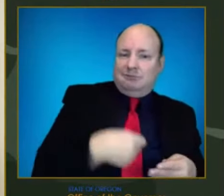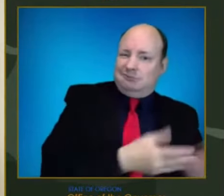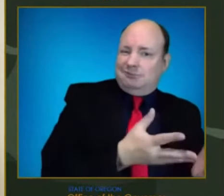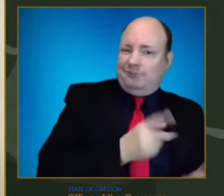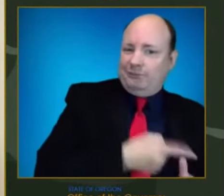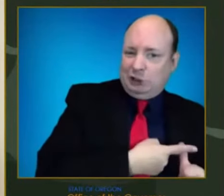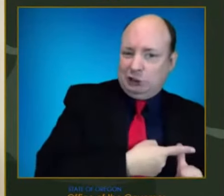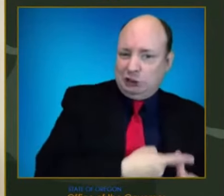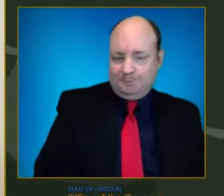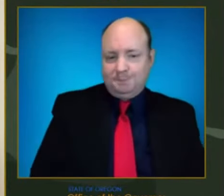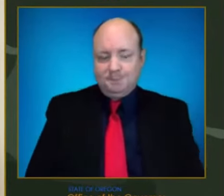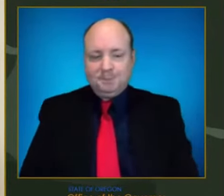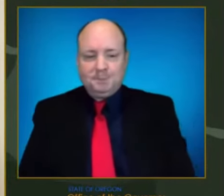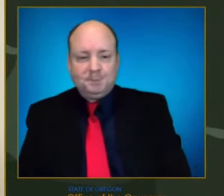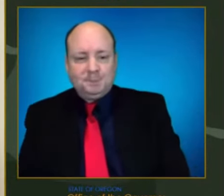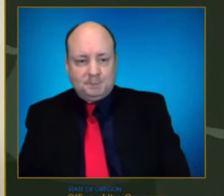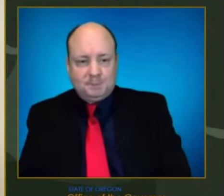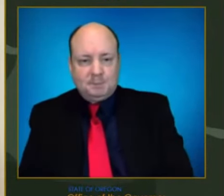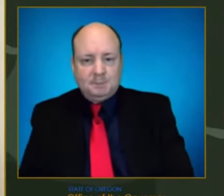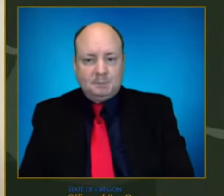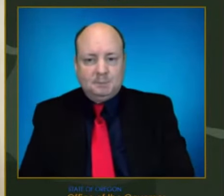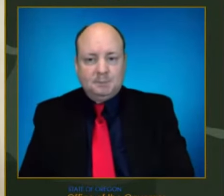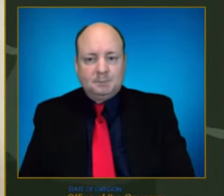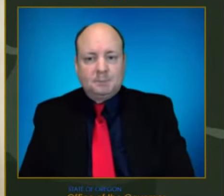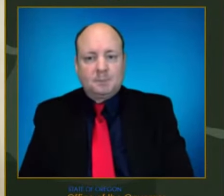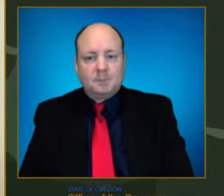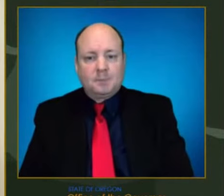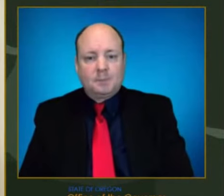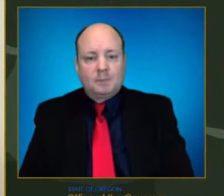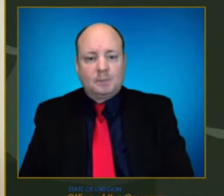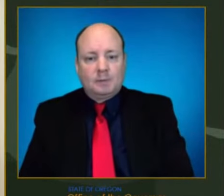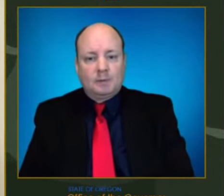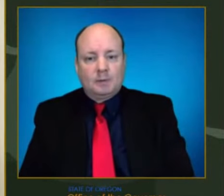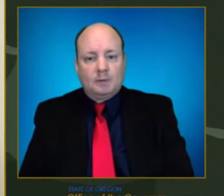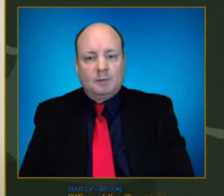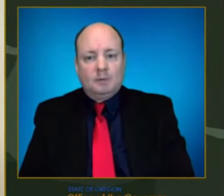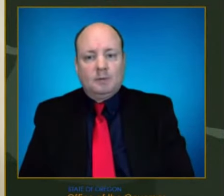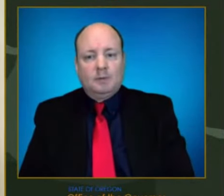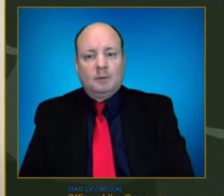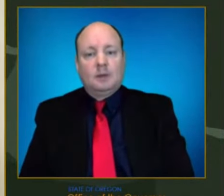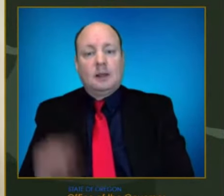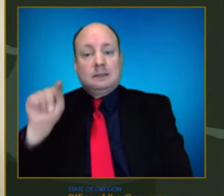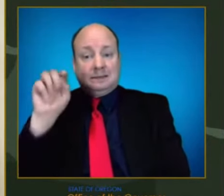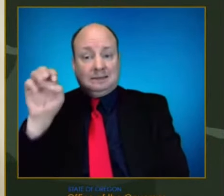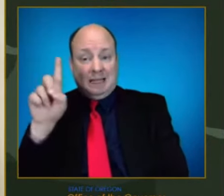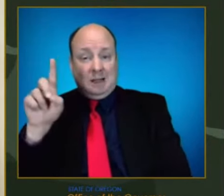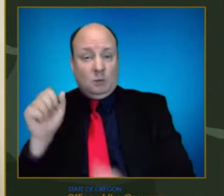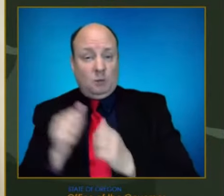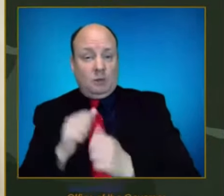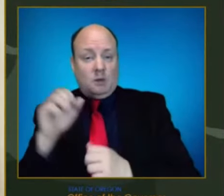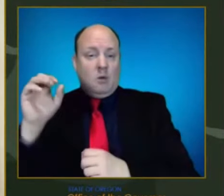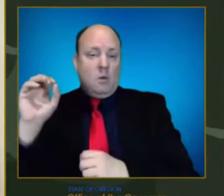Thank you. Lynn. We'll go next to Ted Sickinger with Oregonian. Go ahead, Ted.